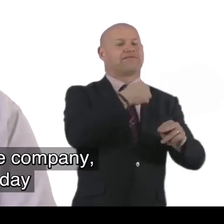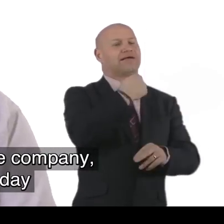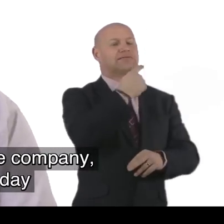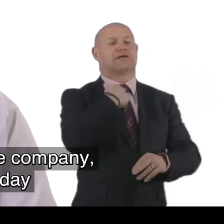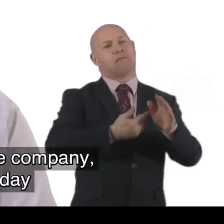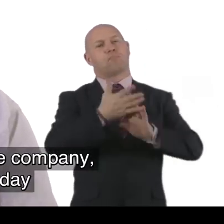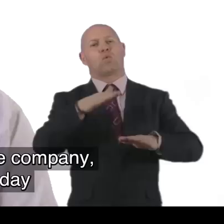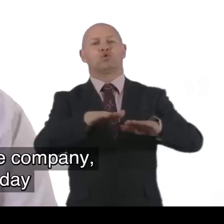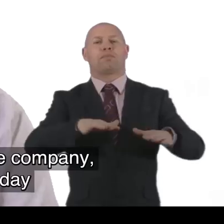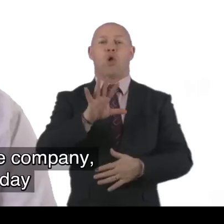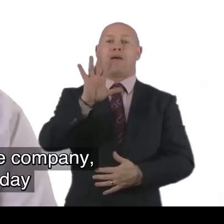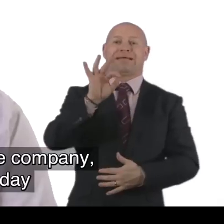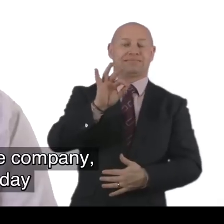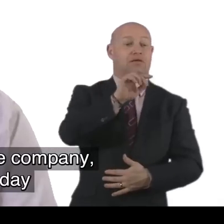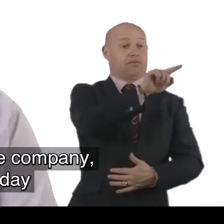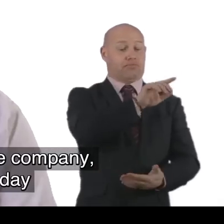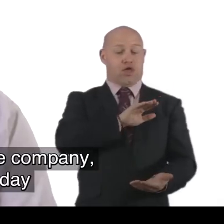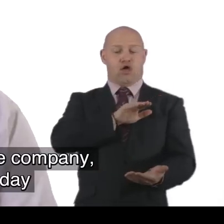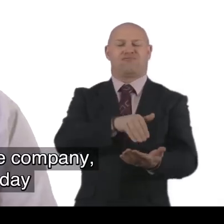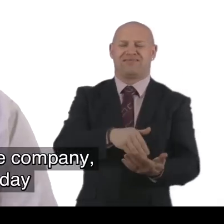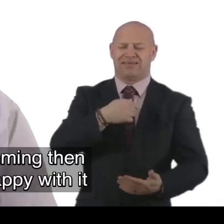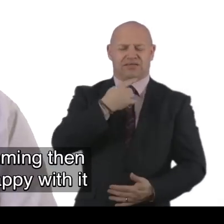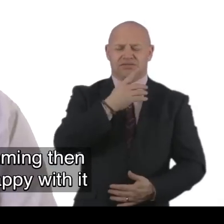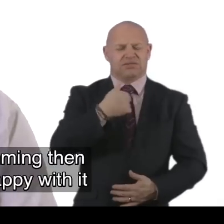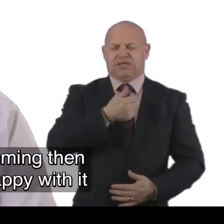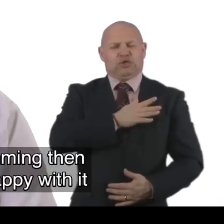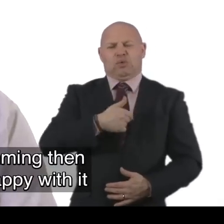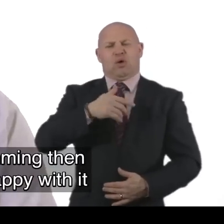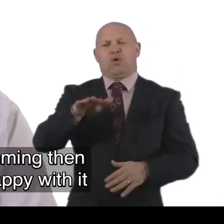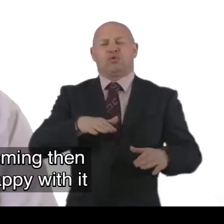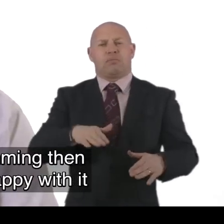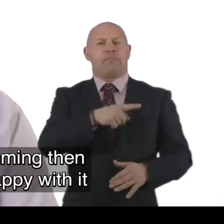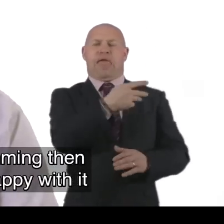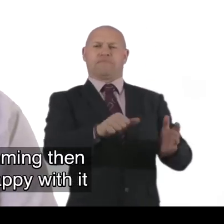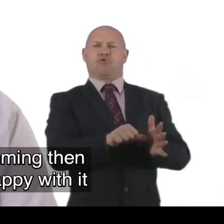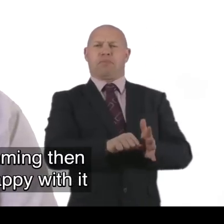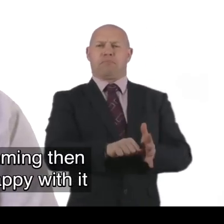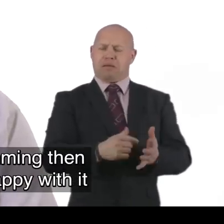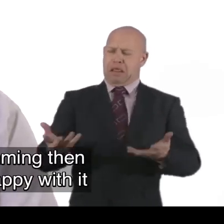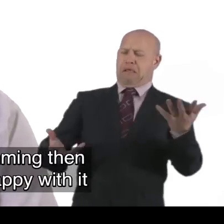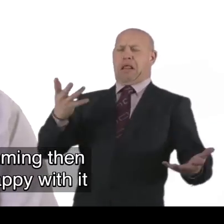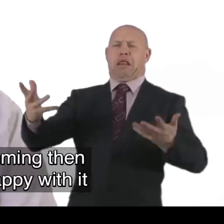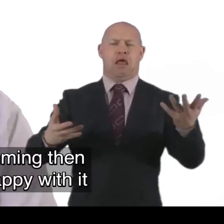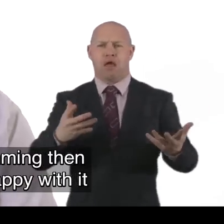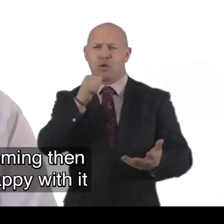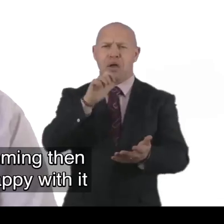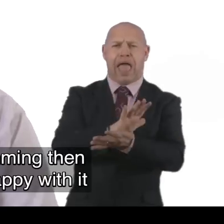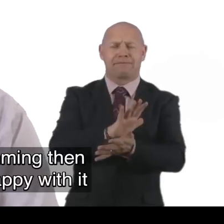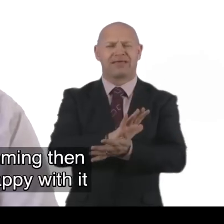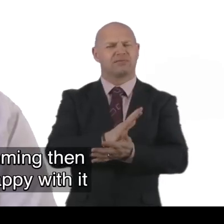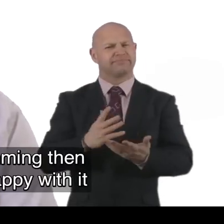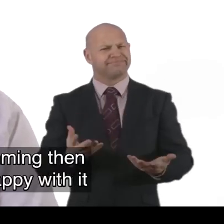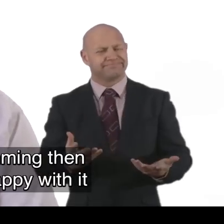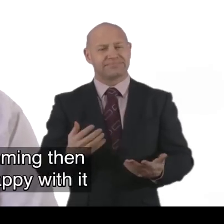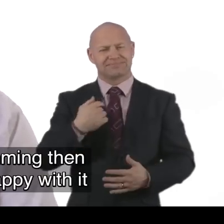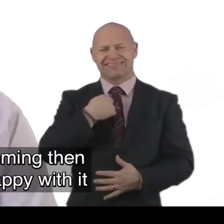company. If I said I was going swimming. On Monday. And they arrived. And I didn't want to go swimming. Then that was an issue with them. And they weren't very